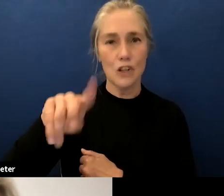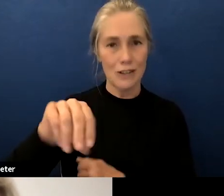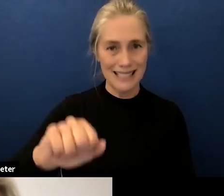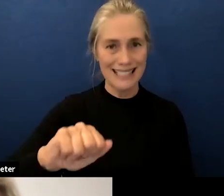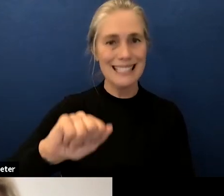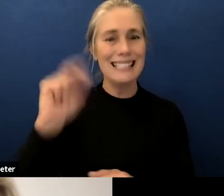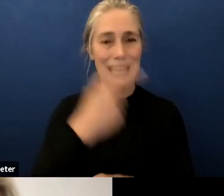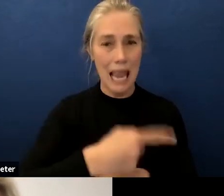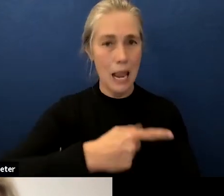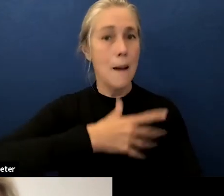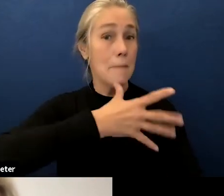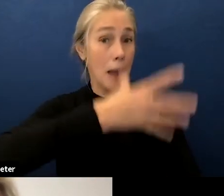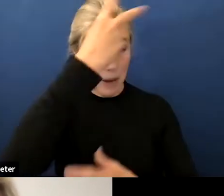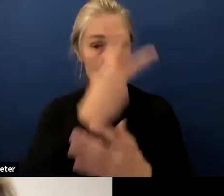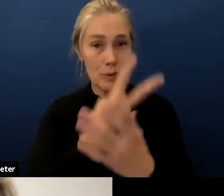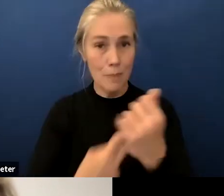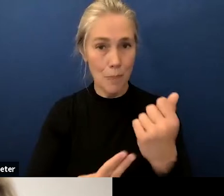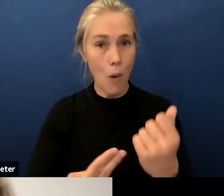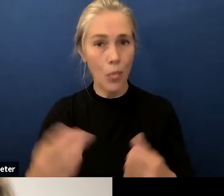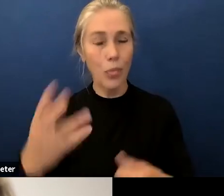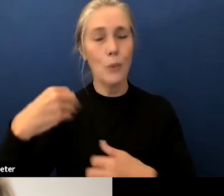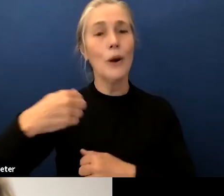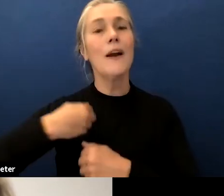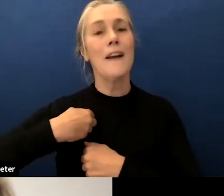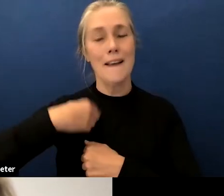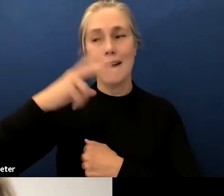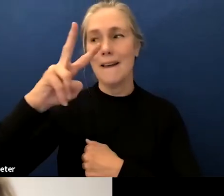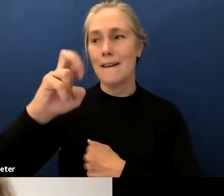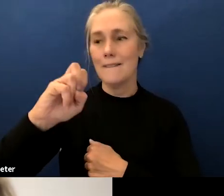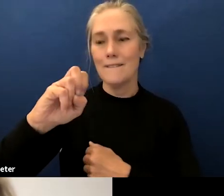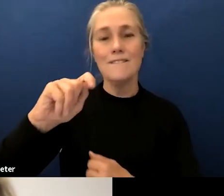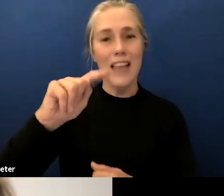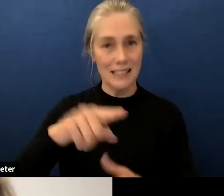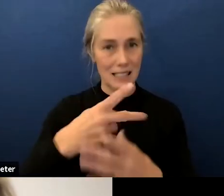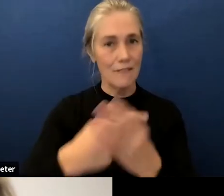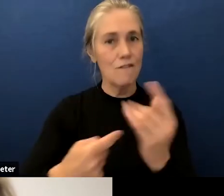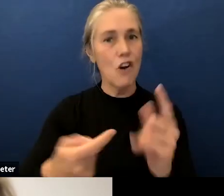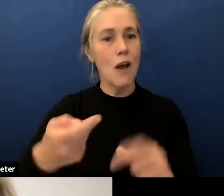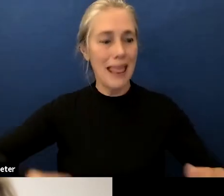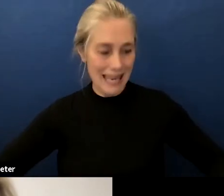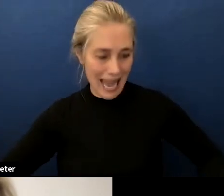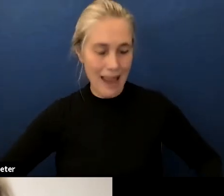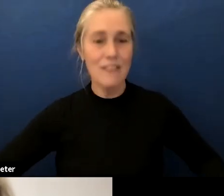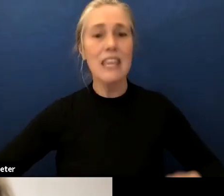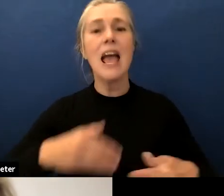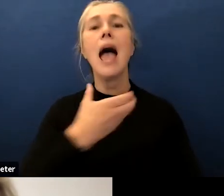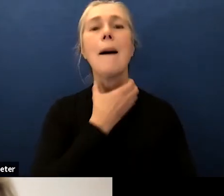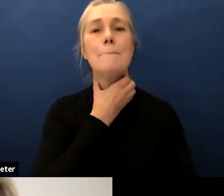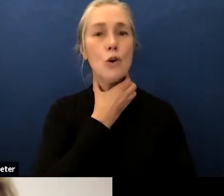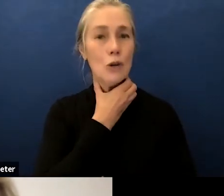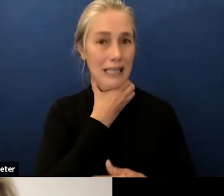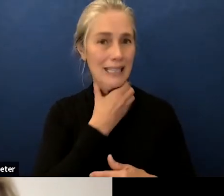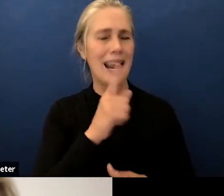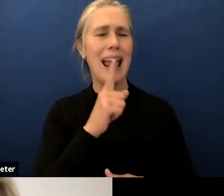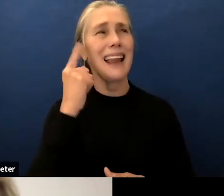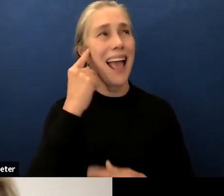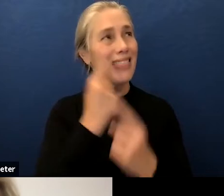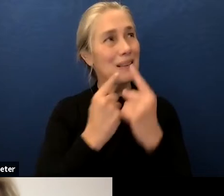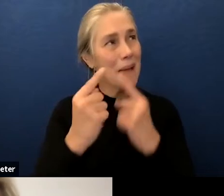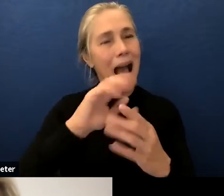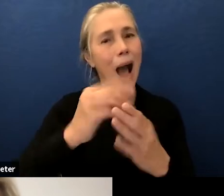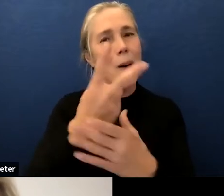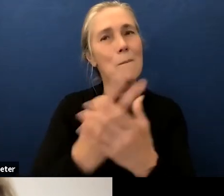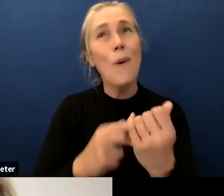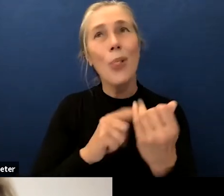the marine corps and on veterans day i always reflect on how proud they were to serve our country also